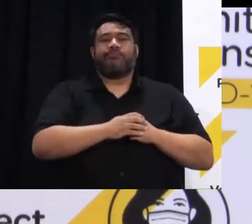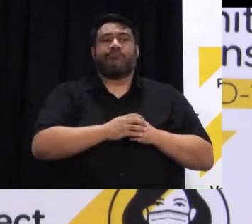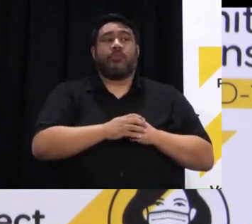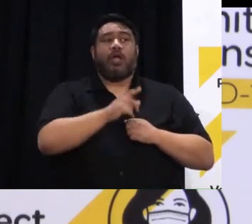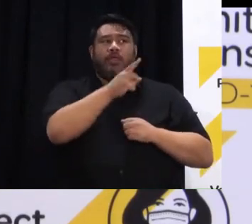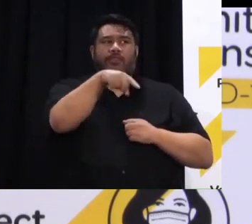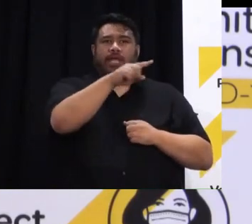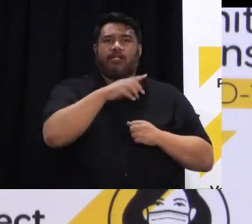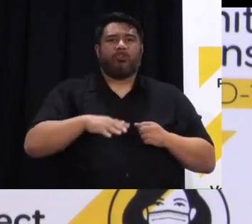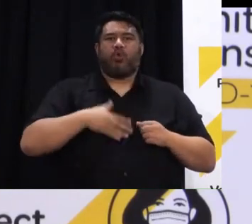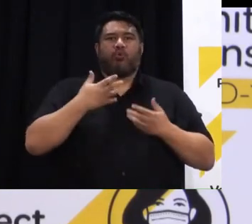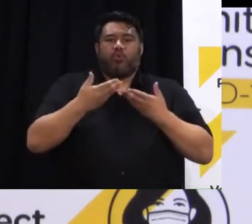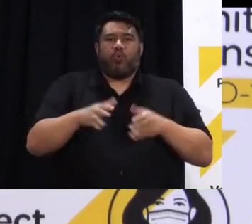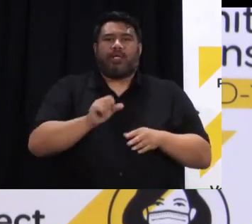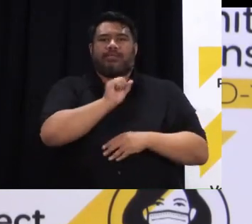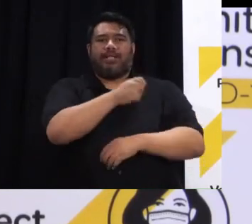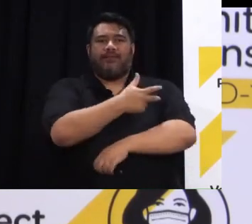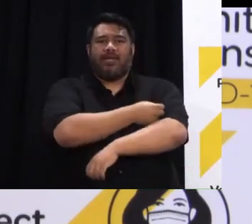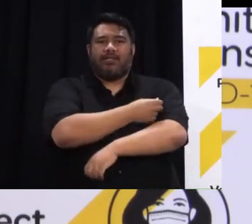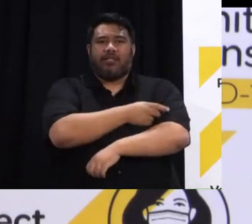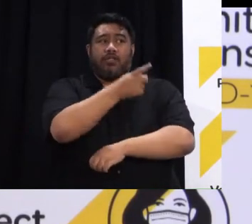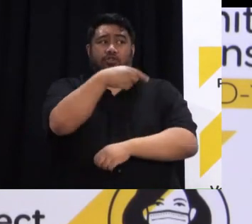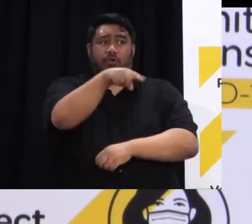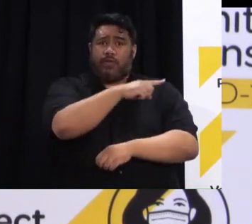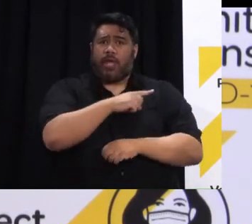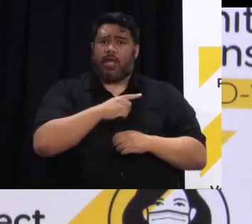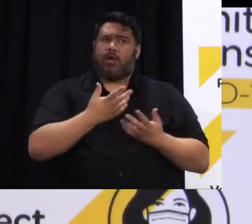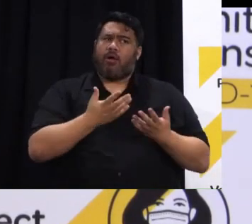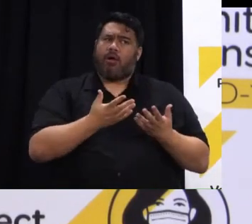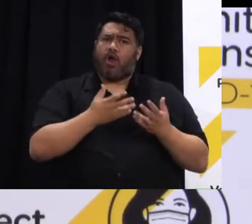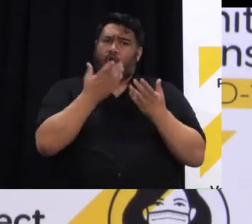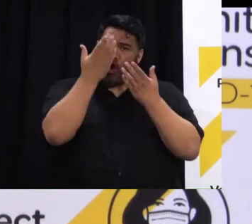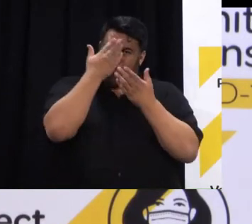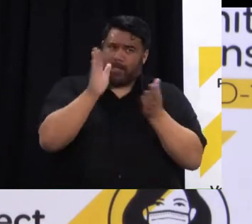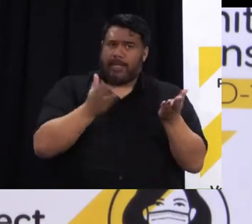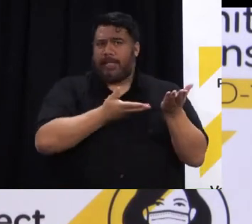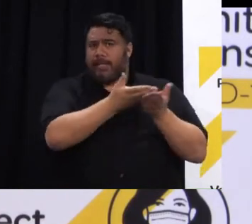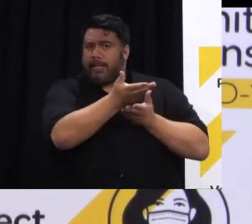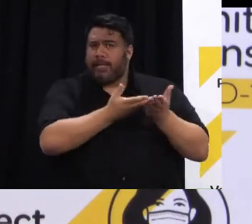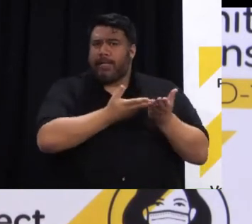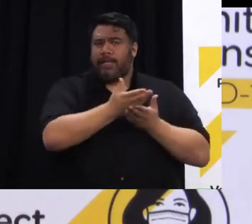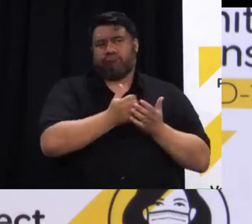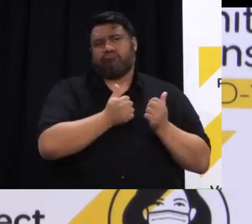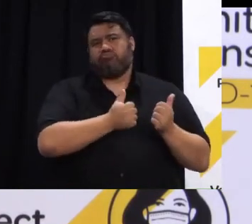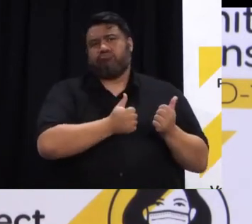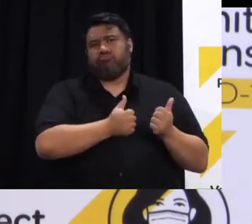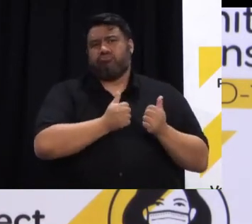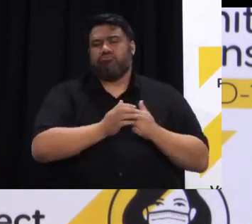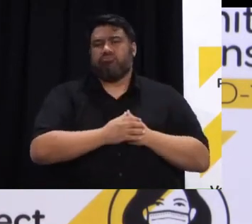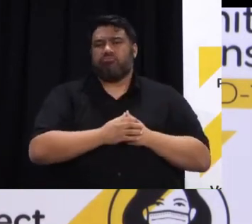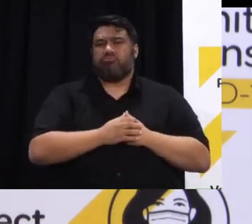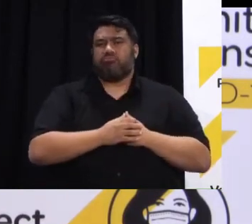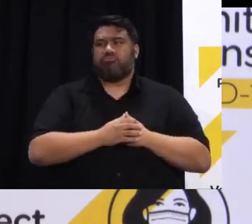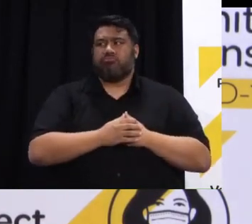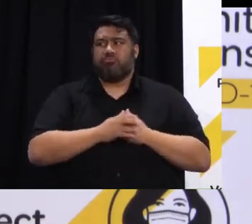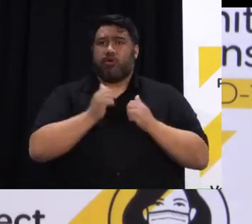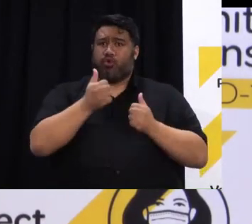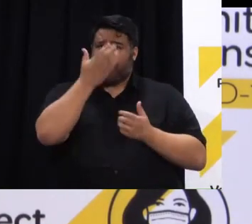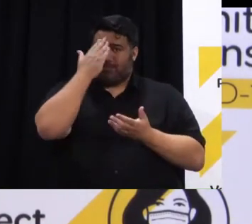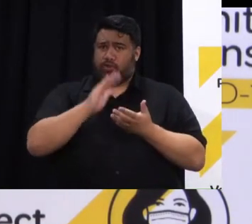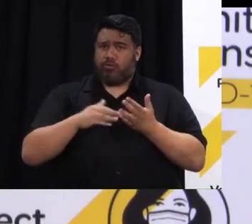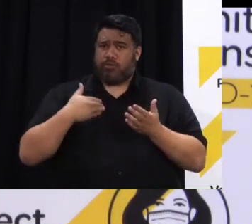no wastage are working really in good faith that's all I've seen is nothing but good faith here in the experience we've had